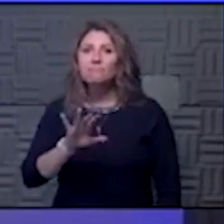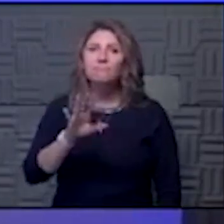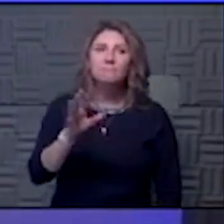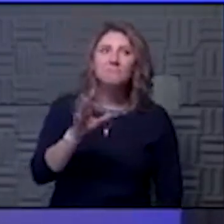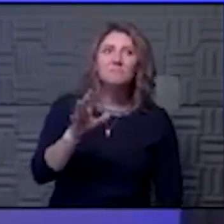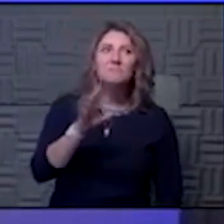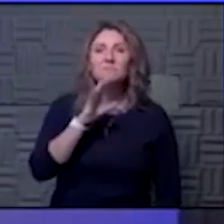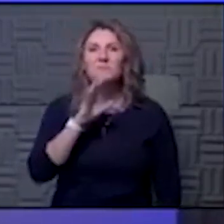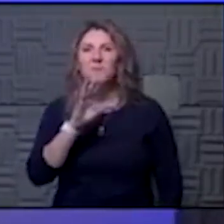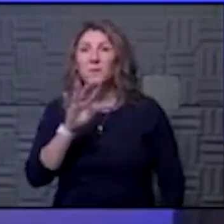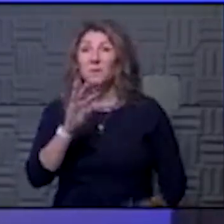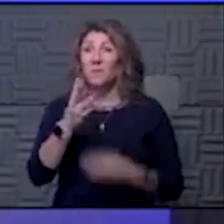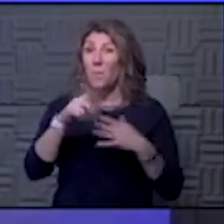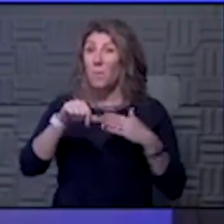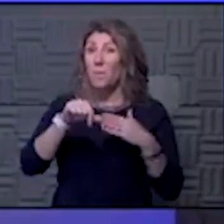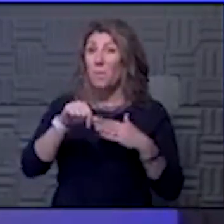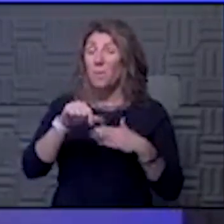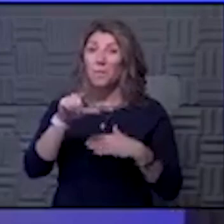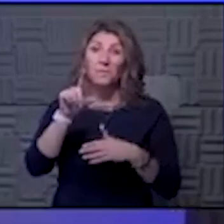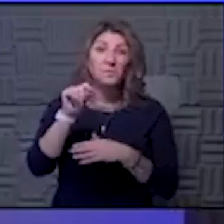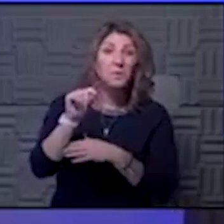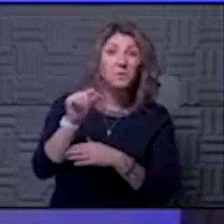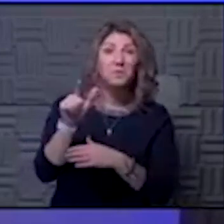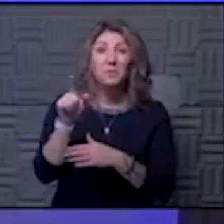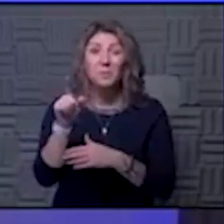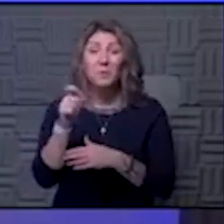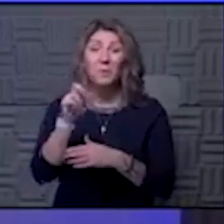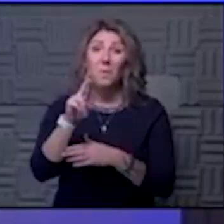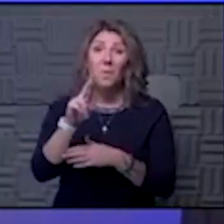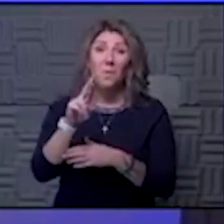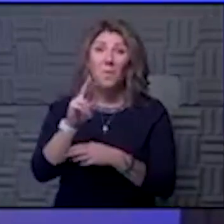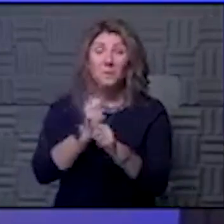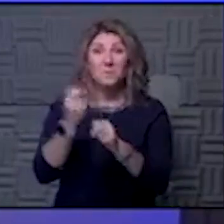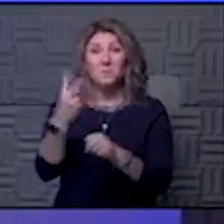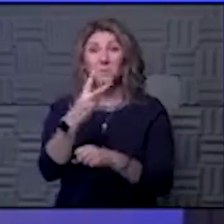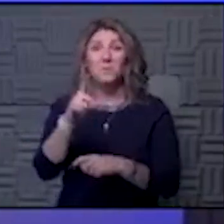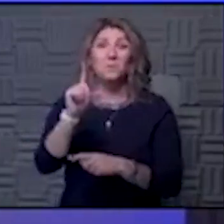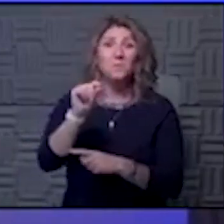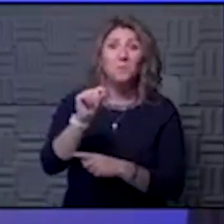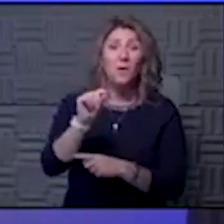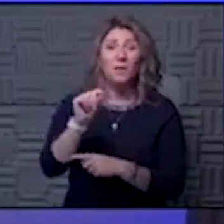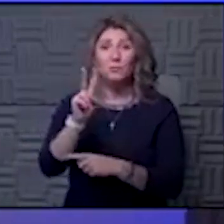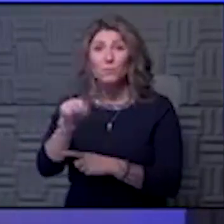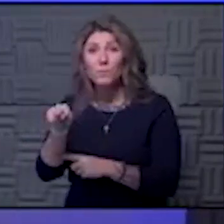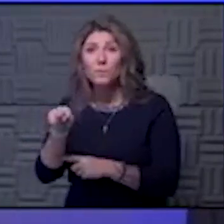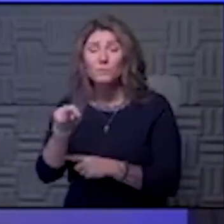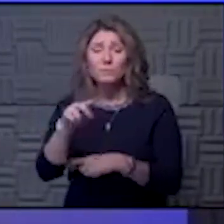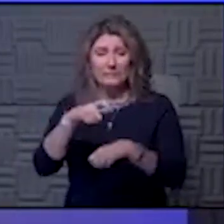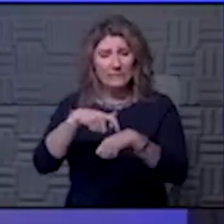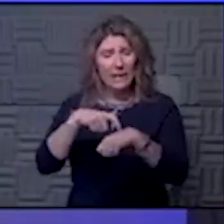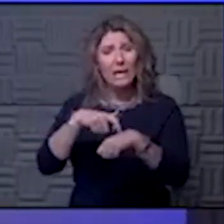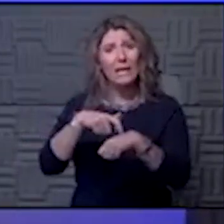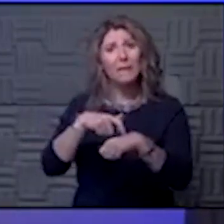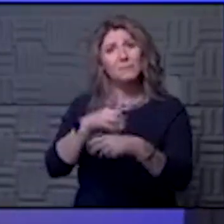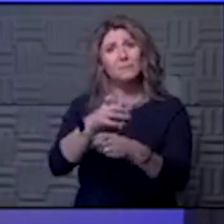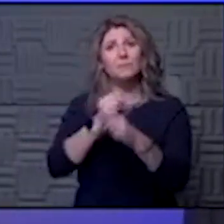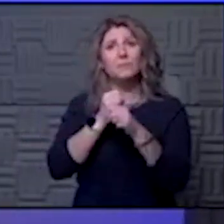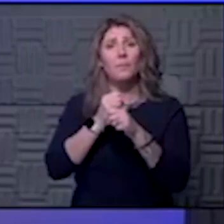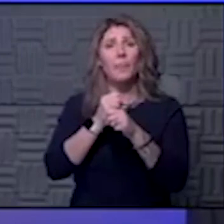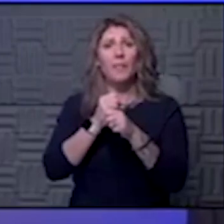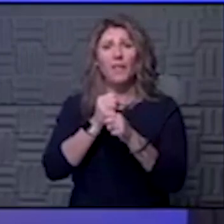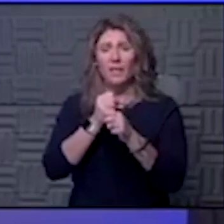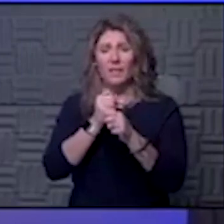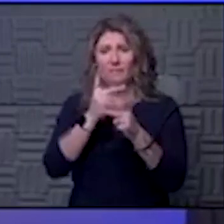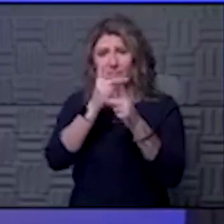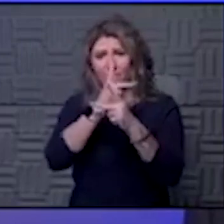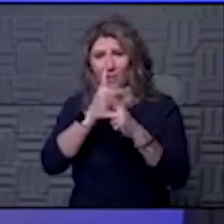2021 or maybe even 2022. It is going to take time to penetrate the fraction of the